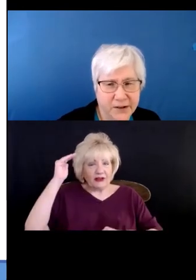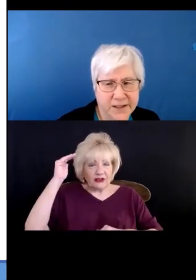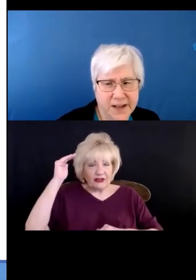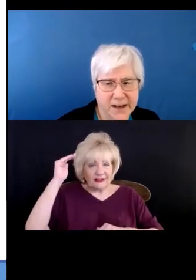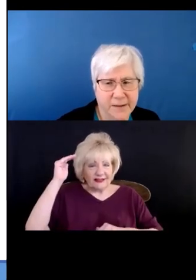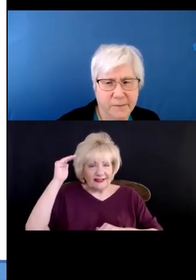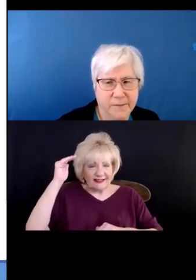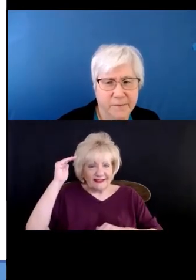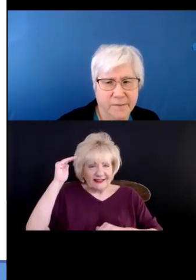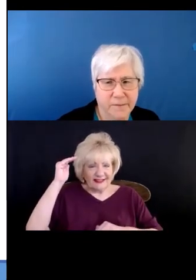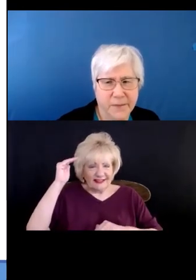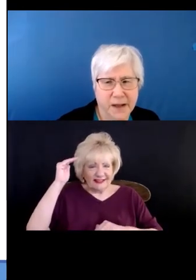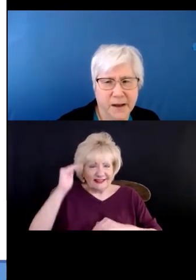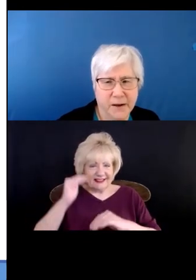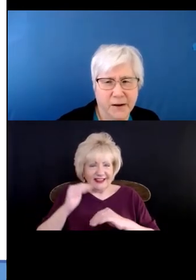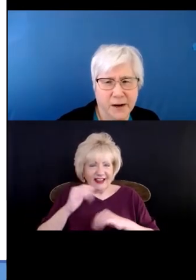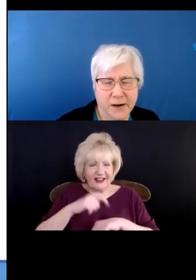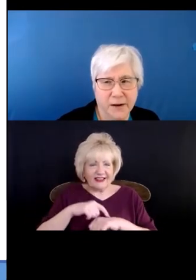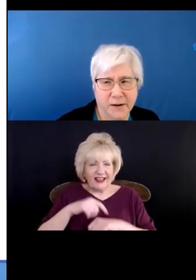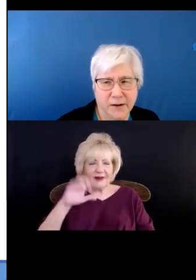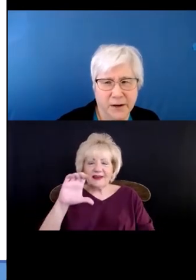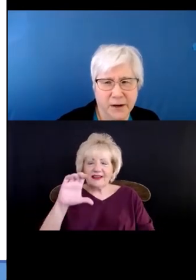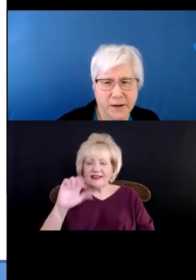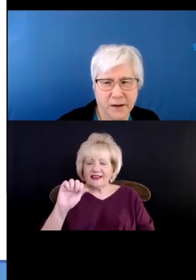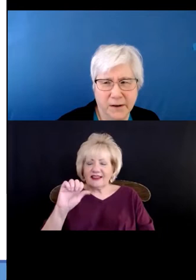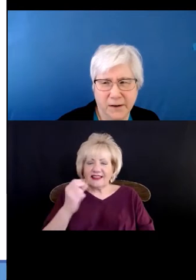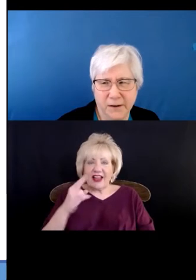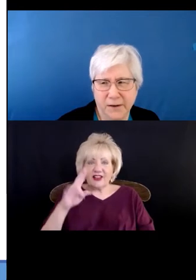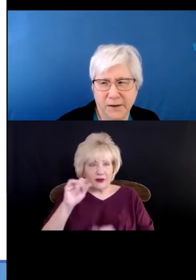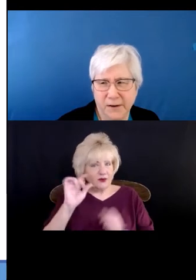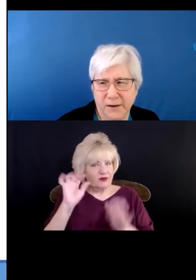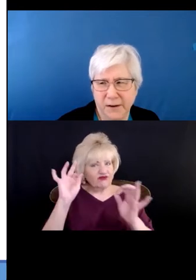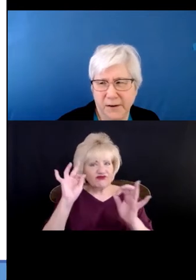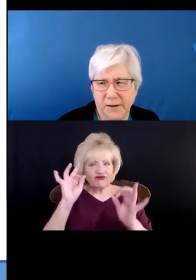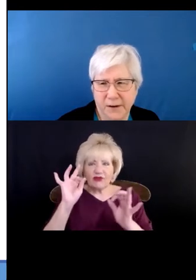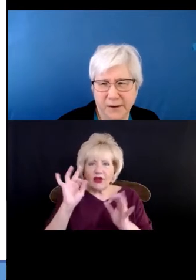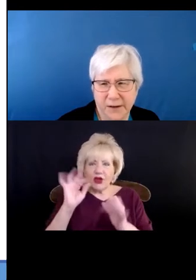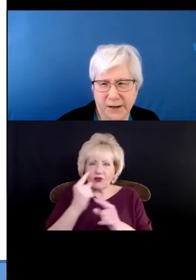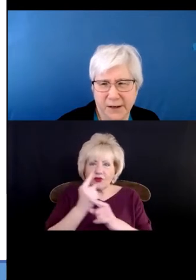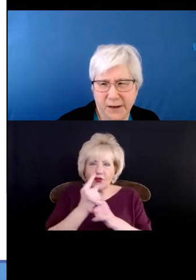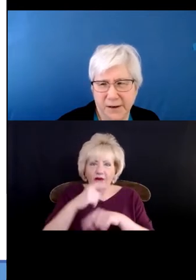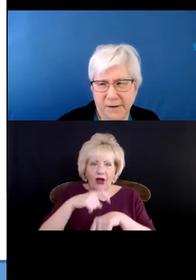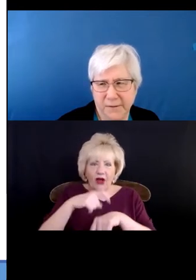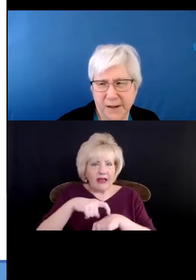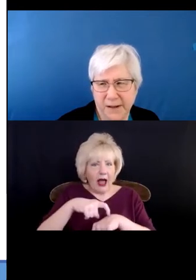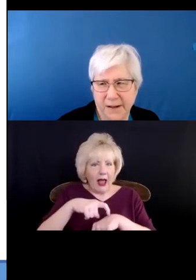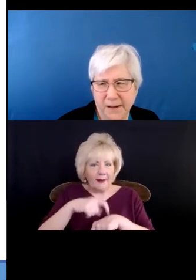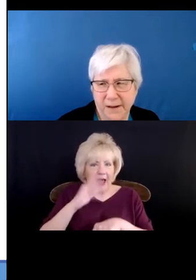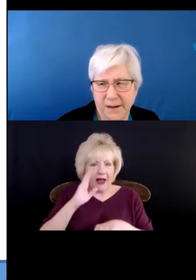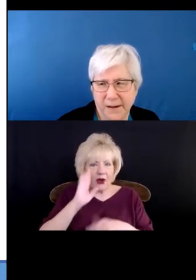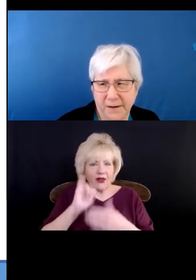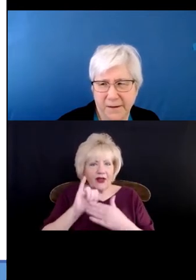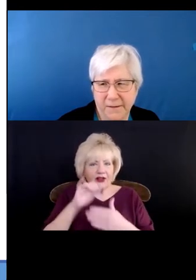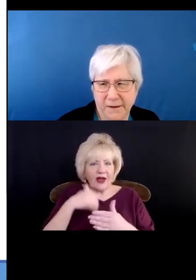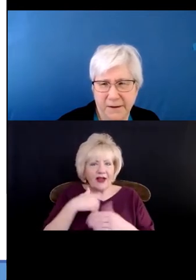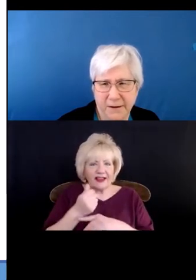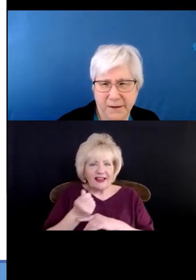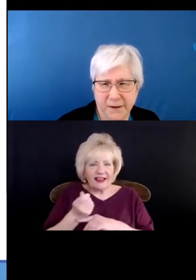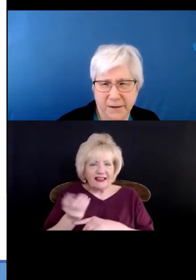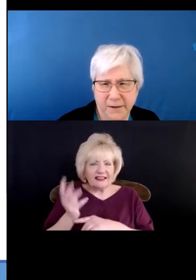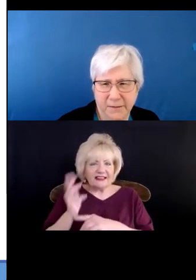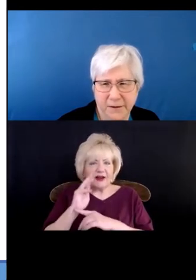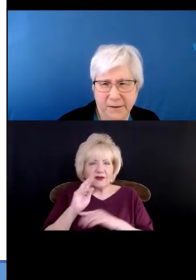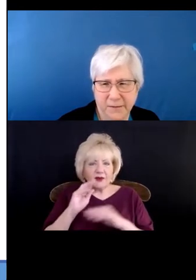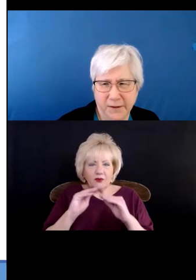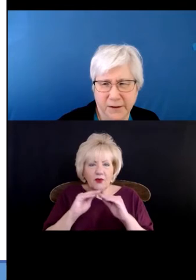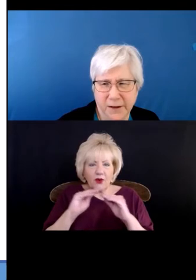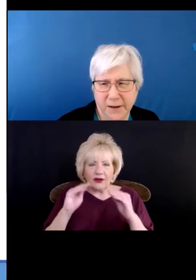Sarah. Thanks for asking, Janine. We're right at about time. I know you do still have several more slides. So please do with that information